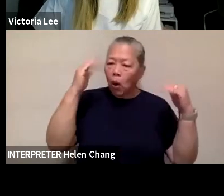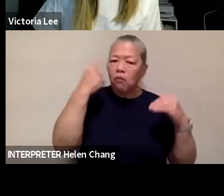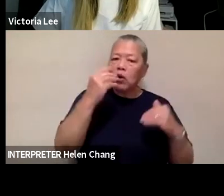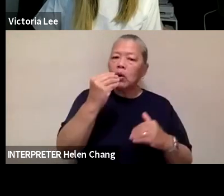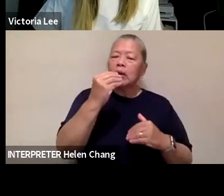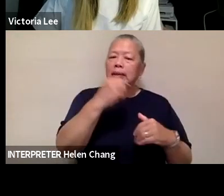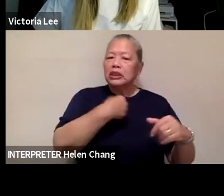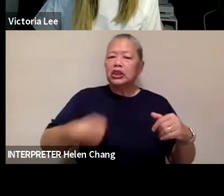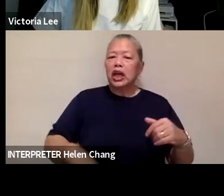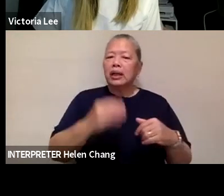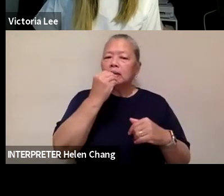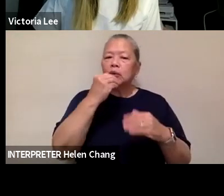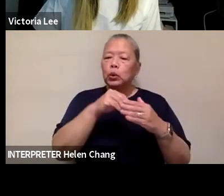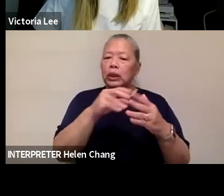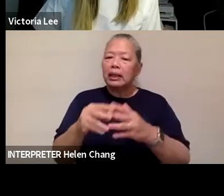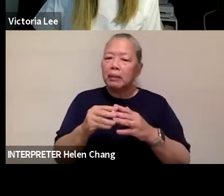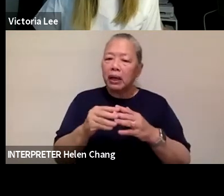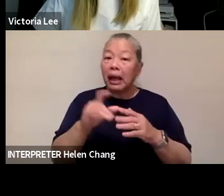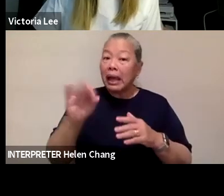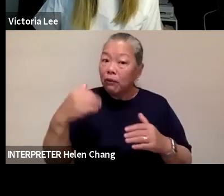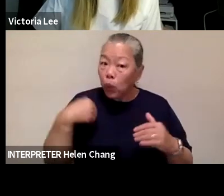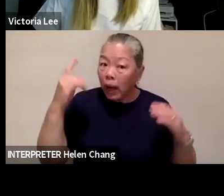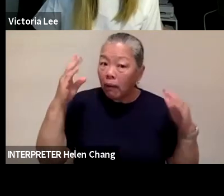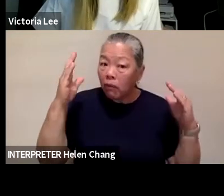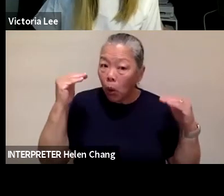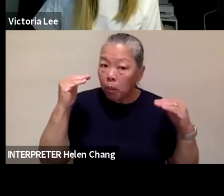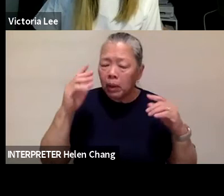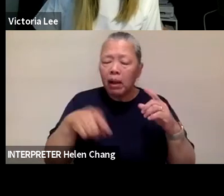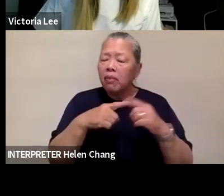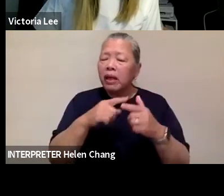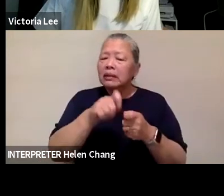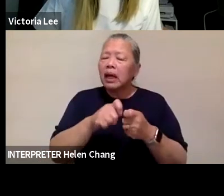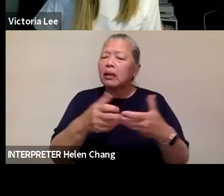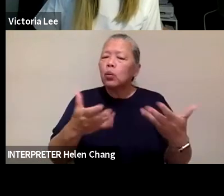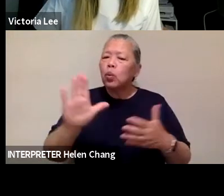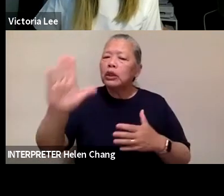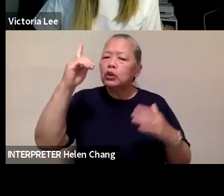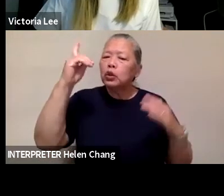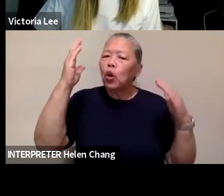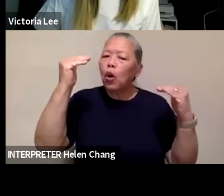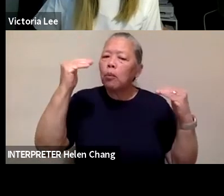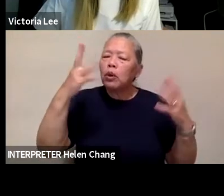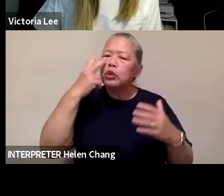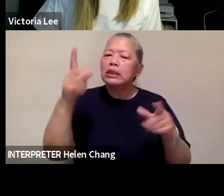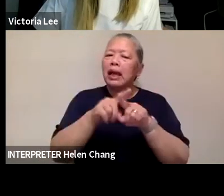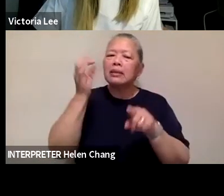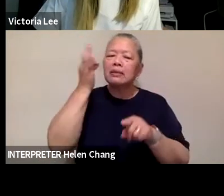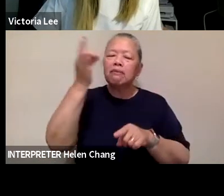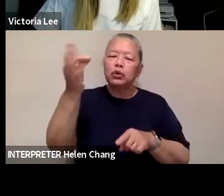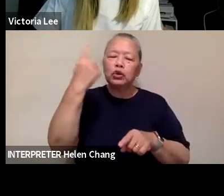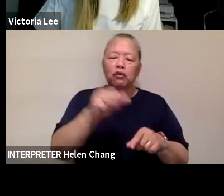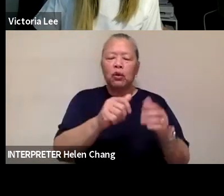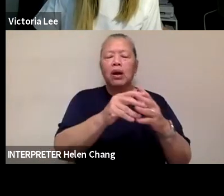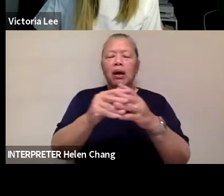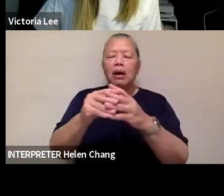if so, what is your hope? What is your hope to see the future of Chinese food in America, of Asian food